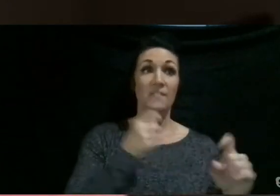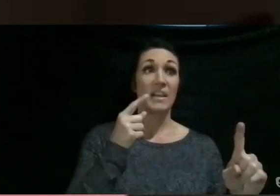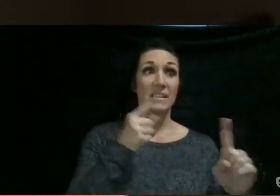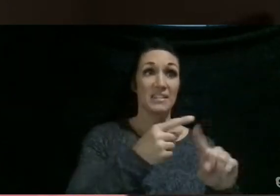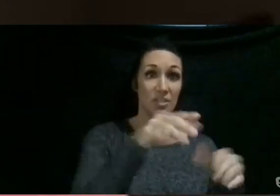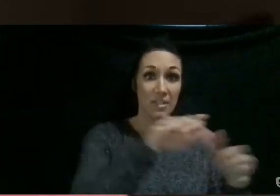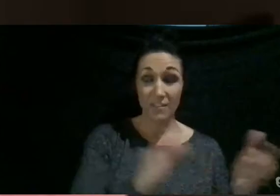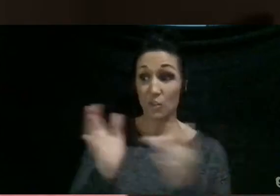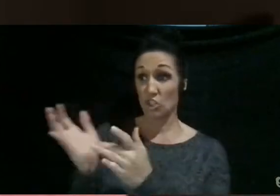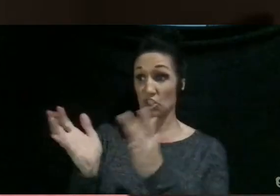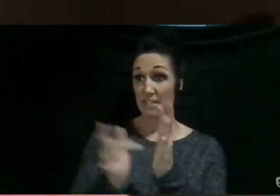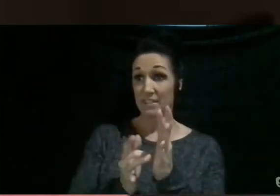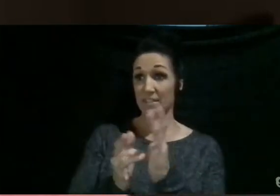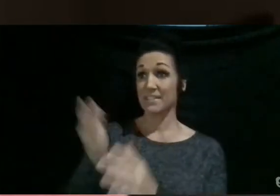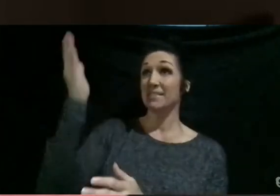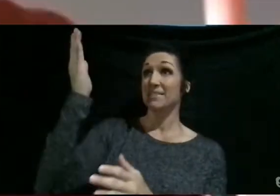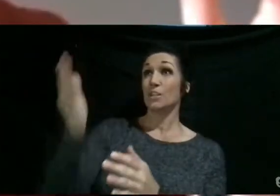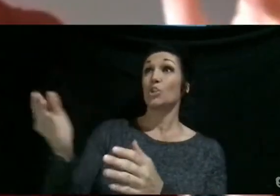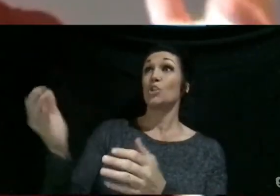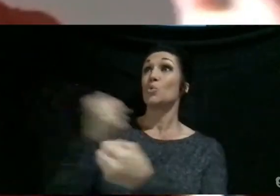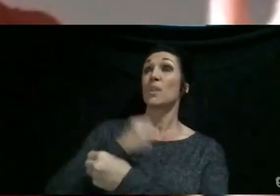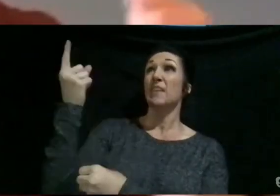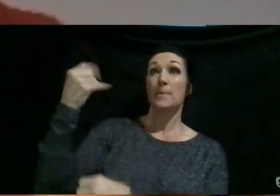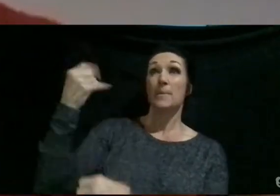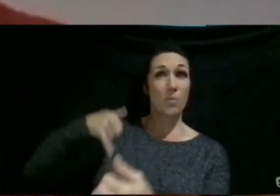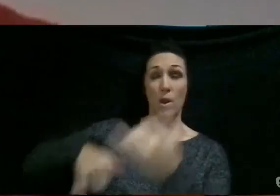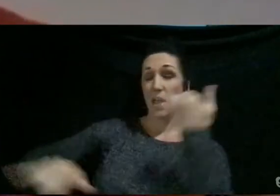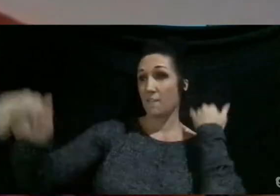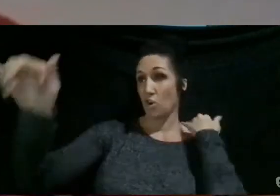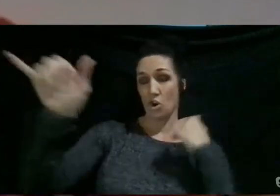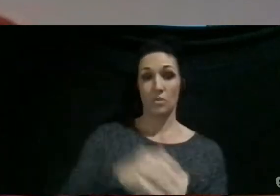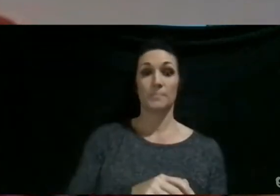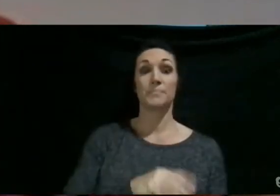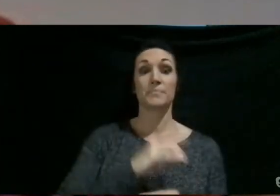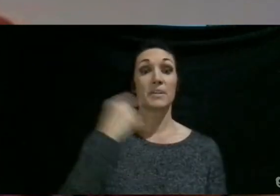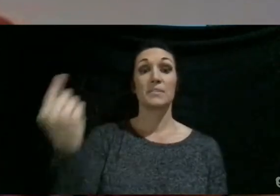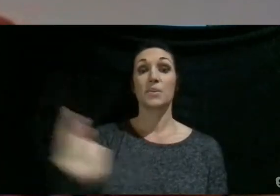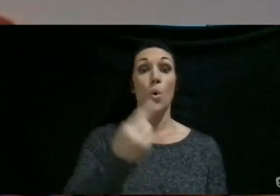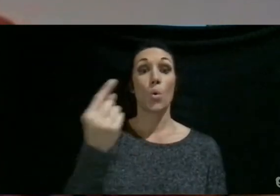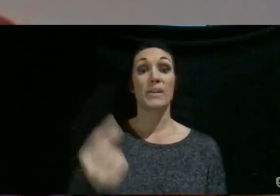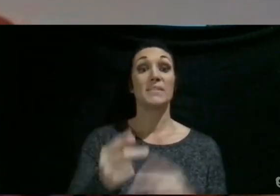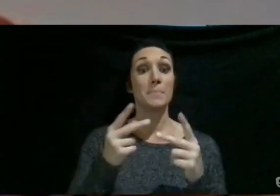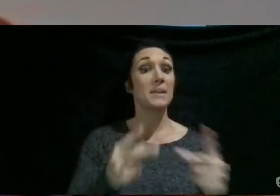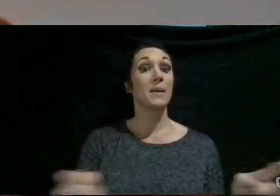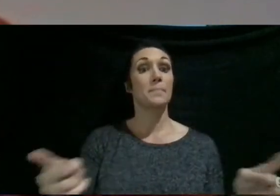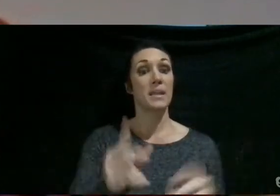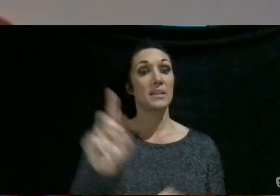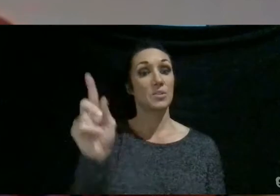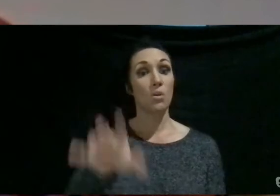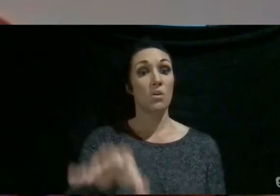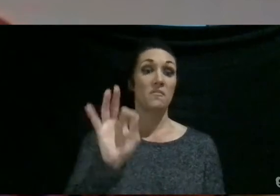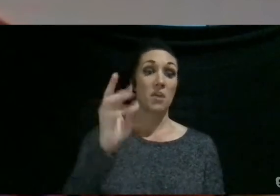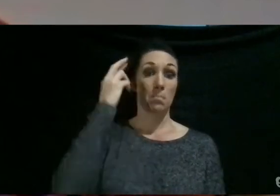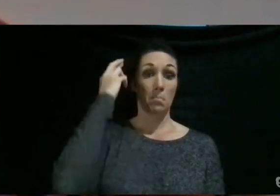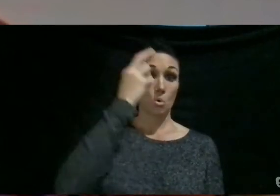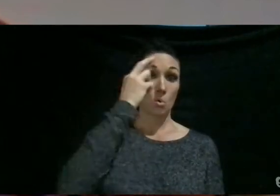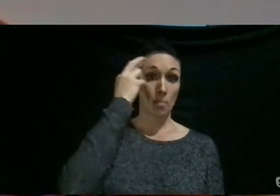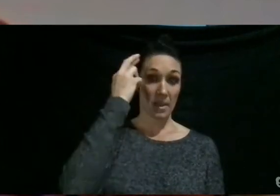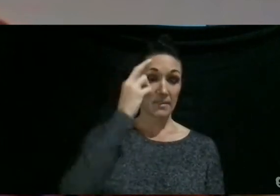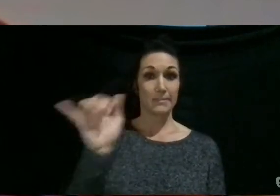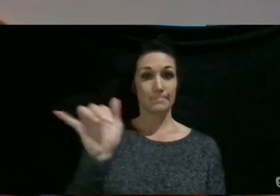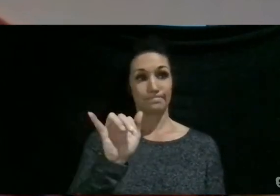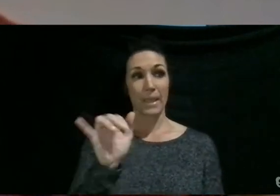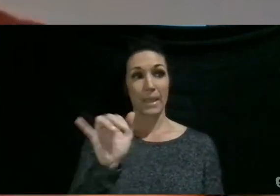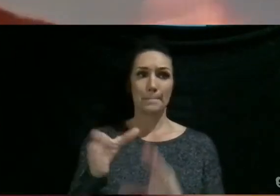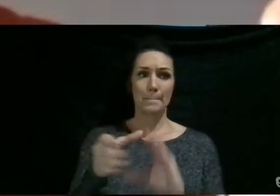you're loving him forever. It has always been this place where I have found purpose, where I found, like, belonging